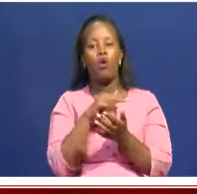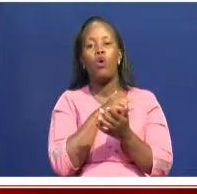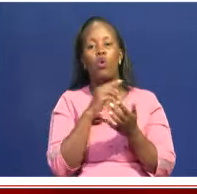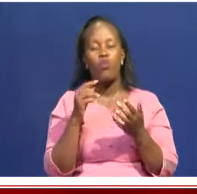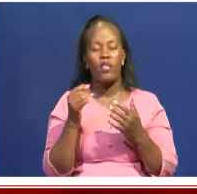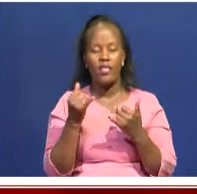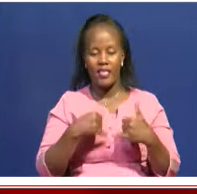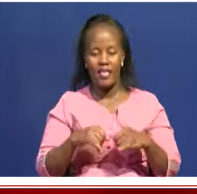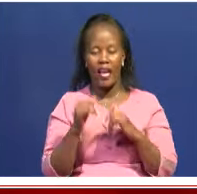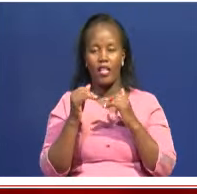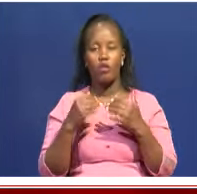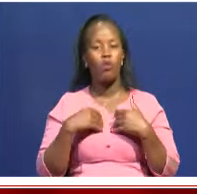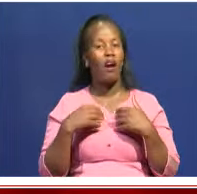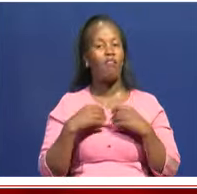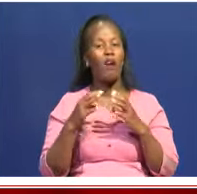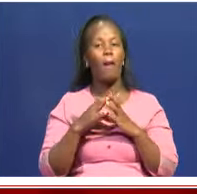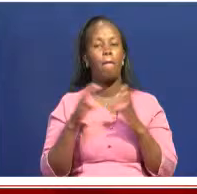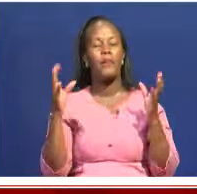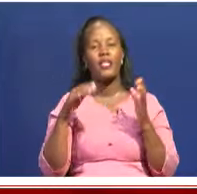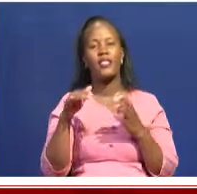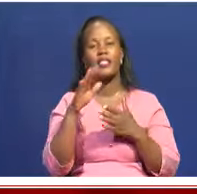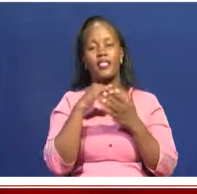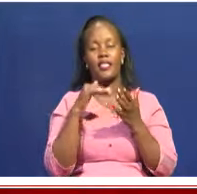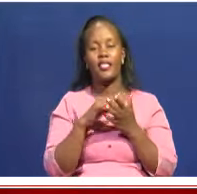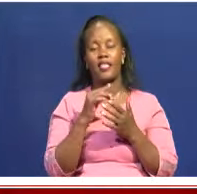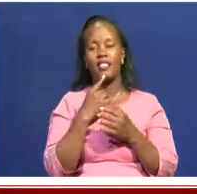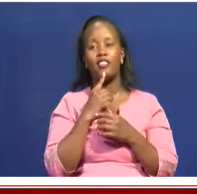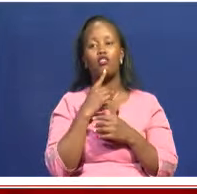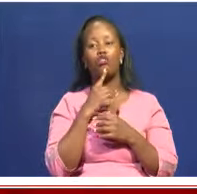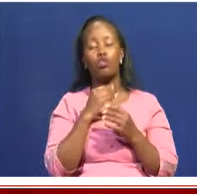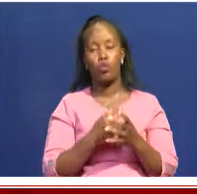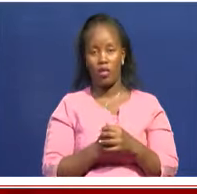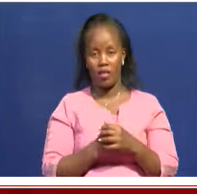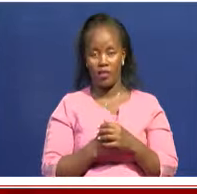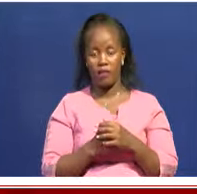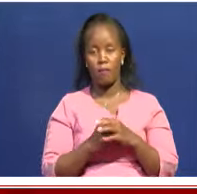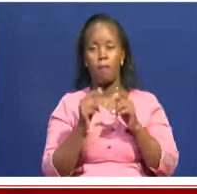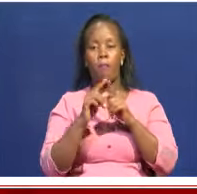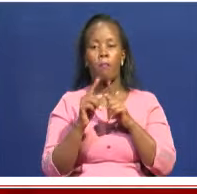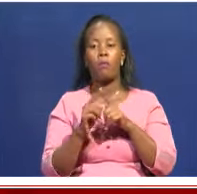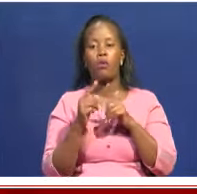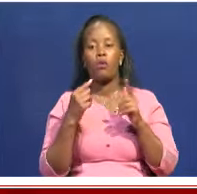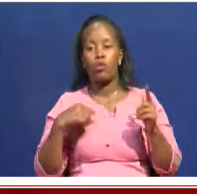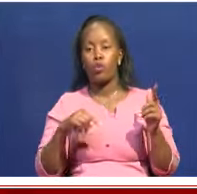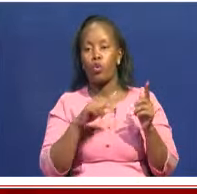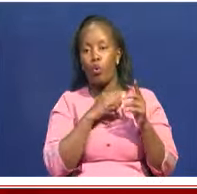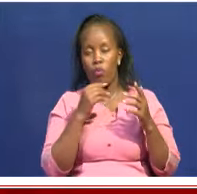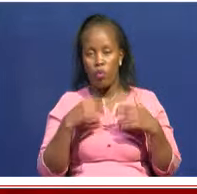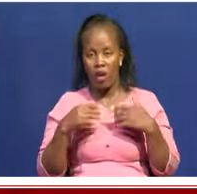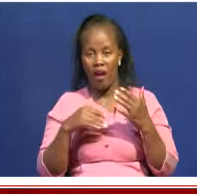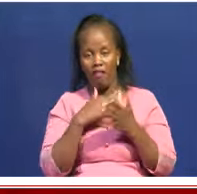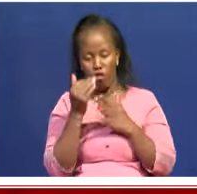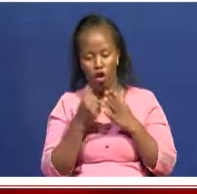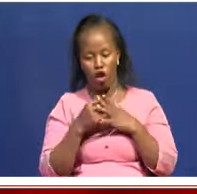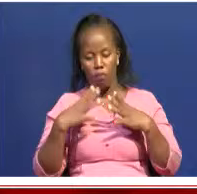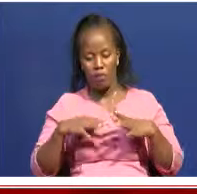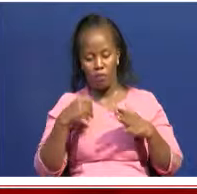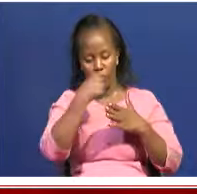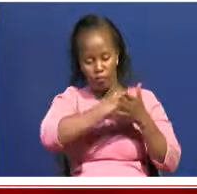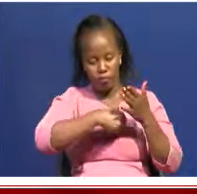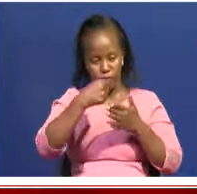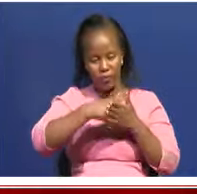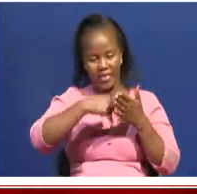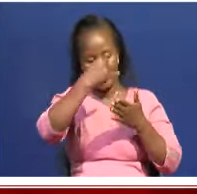mega science park in Turkana, whereby we will have all the artifacts there that we have in